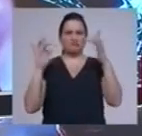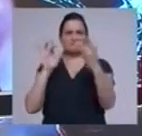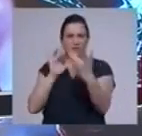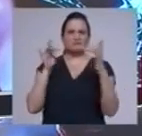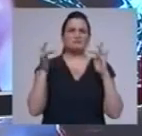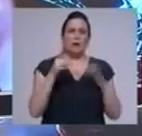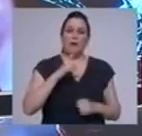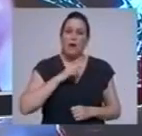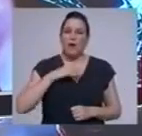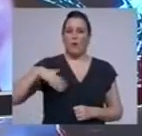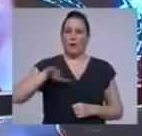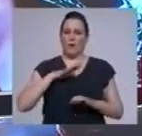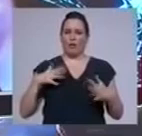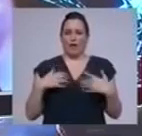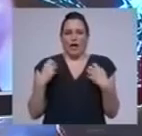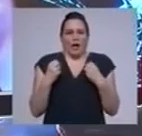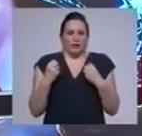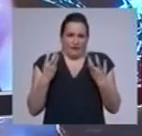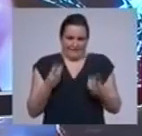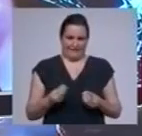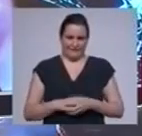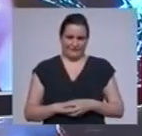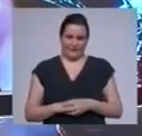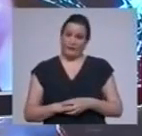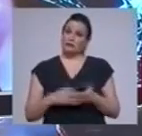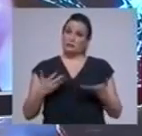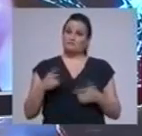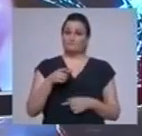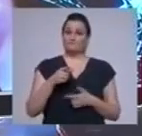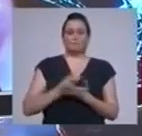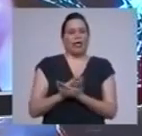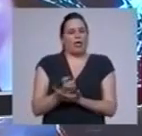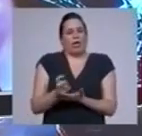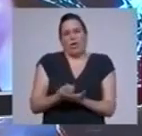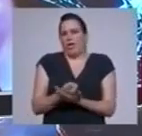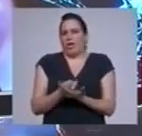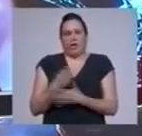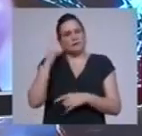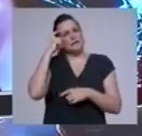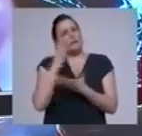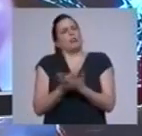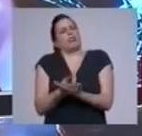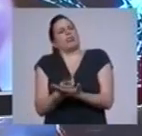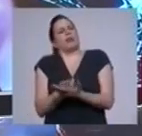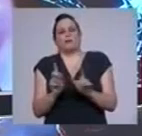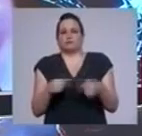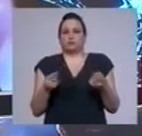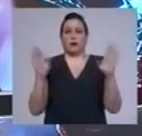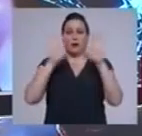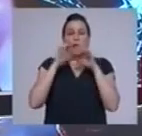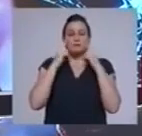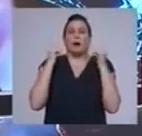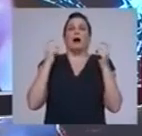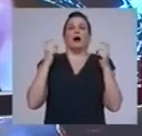surge in anxiety around the coronavirus pandemic. It's triggered vivid and widespread dreams and night terrors.